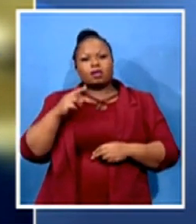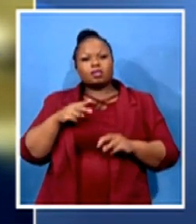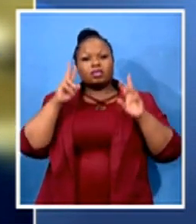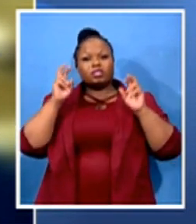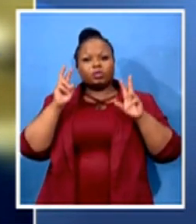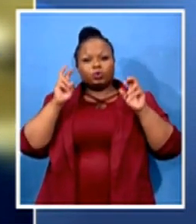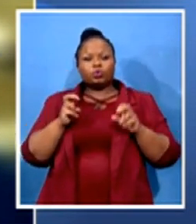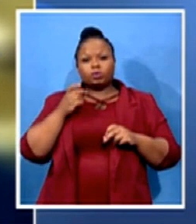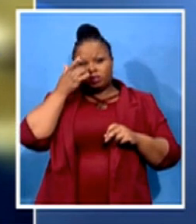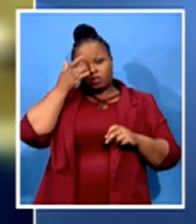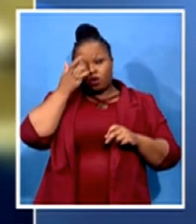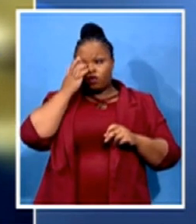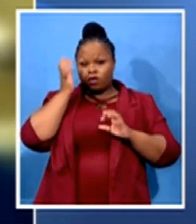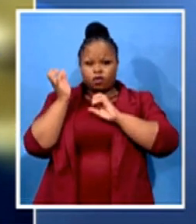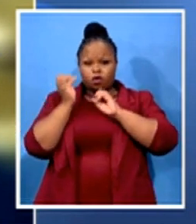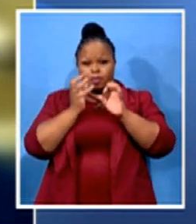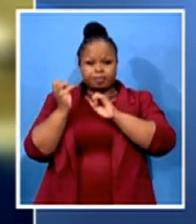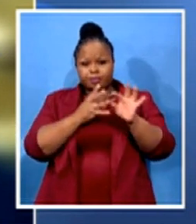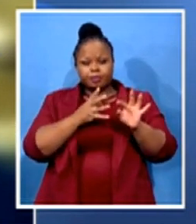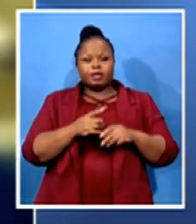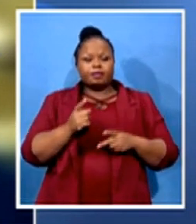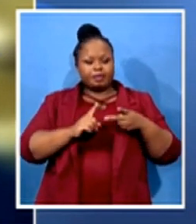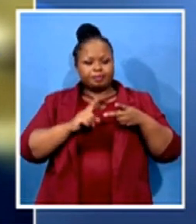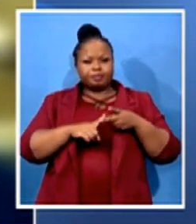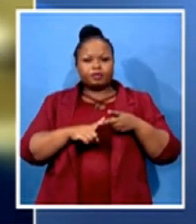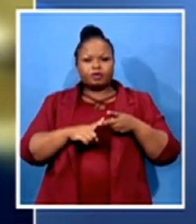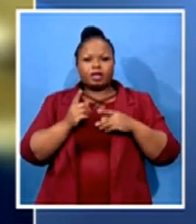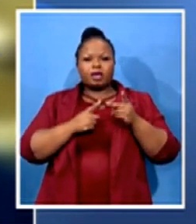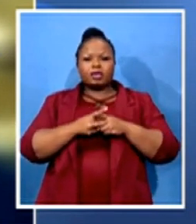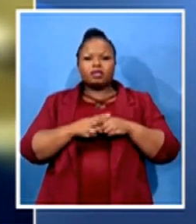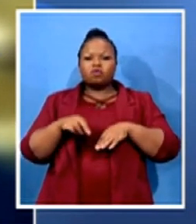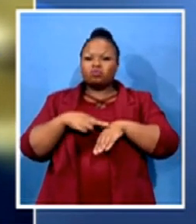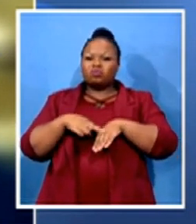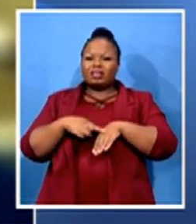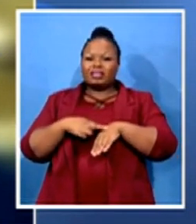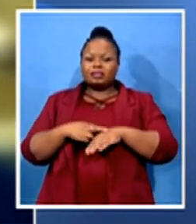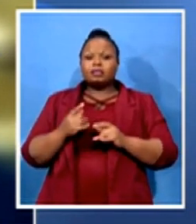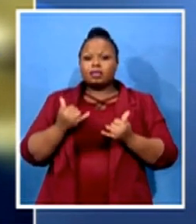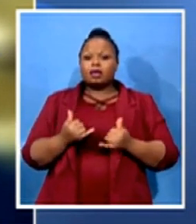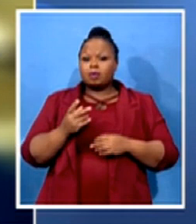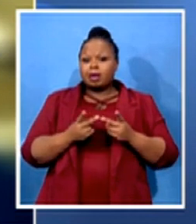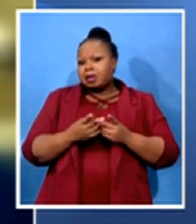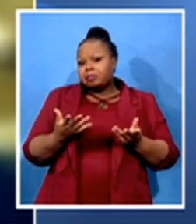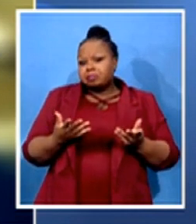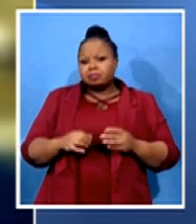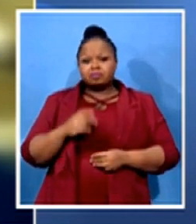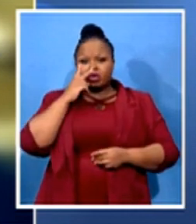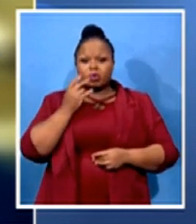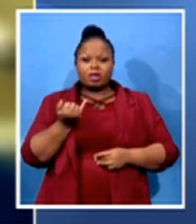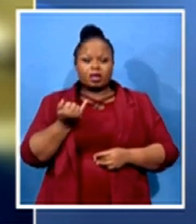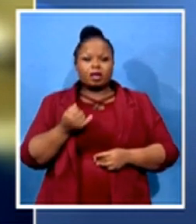issues of race. And therefore, they were really, really feeling the heat. And you would recall that